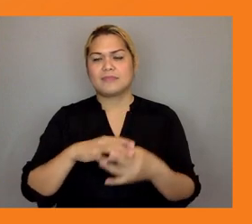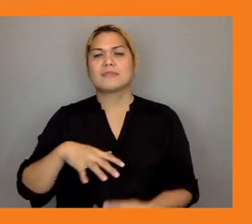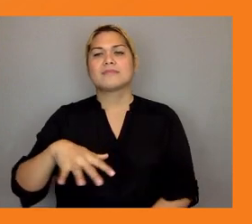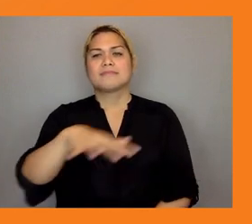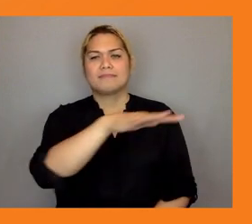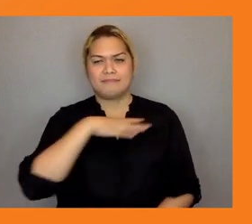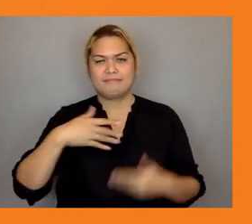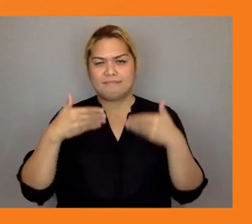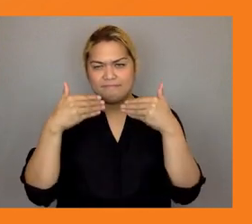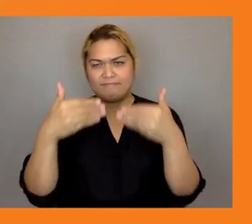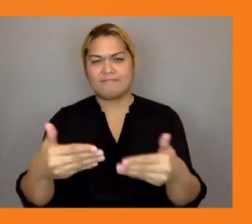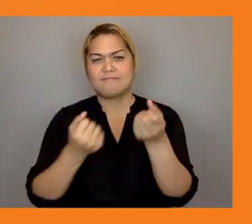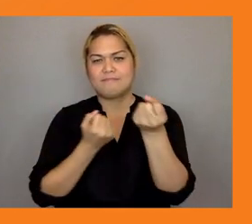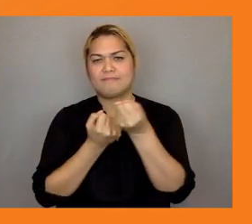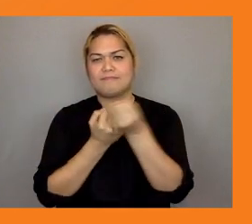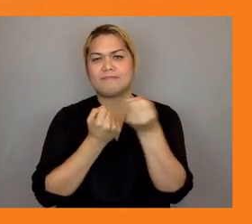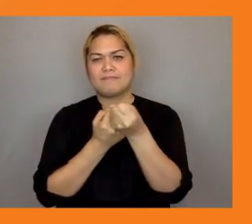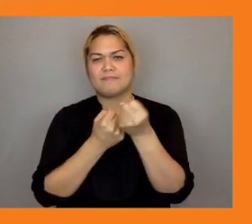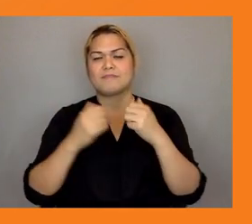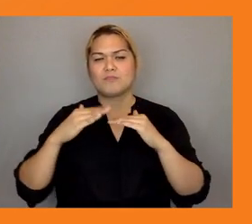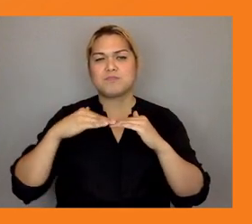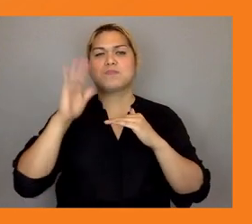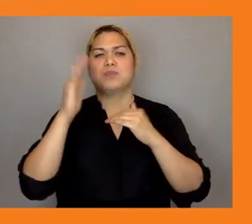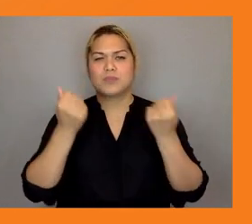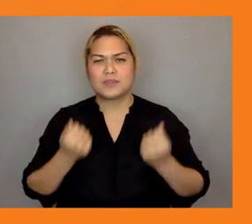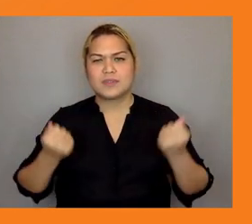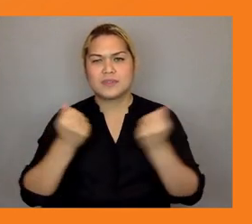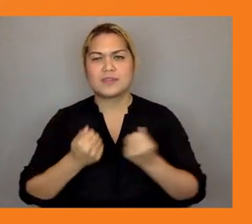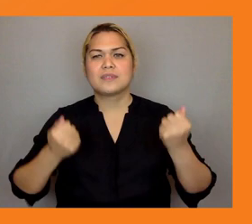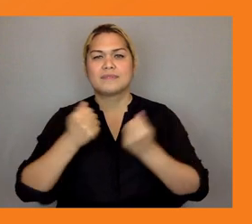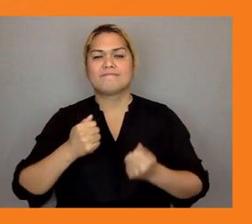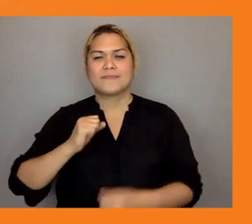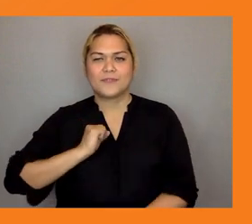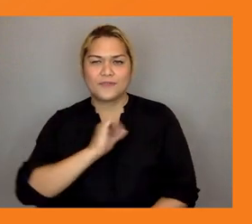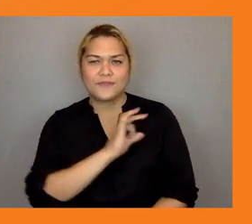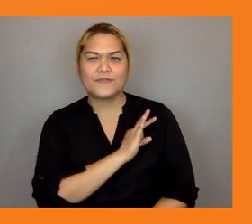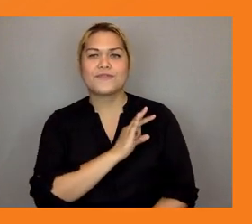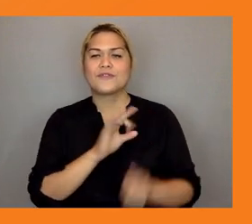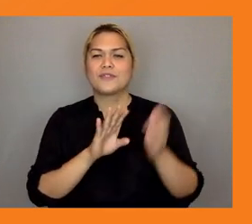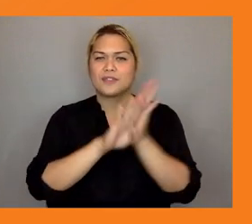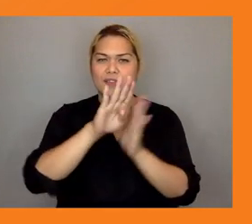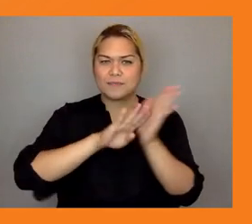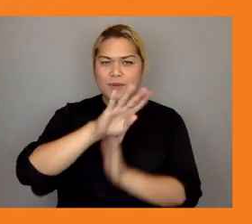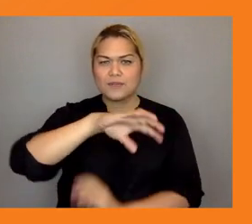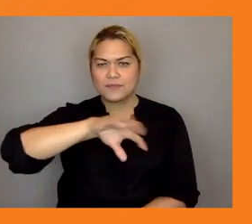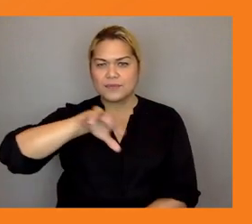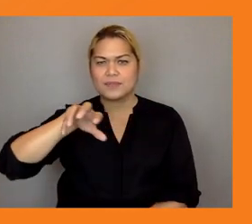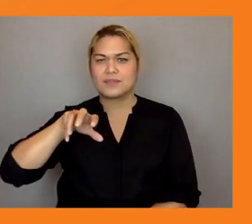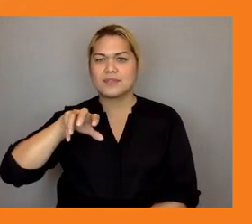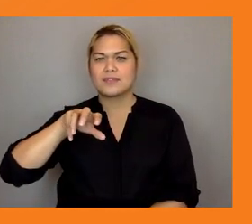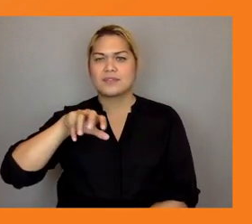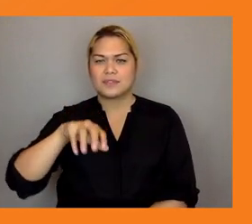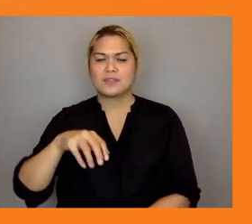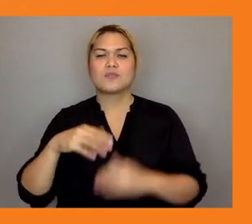building to our staff developing member countries and civil society to work together in the operations and finally